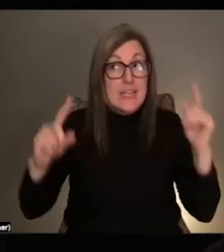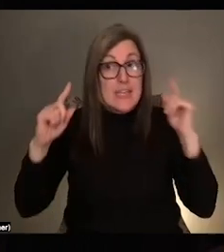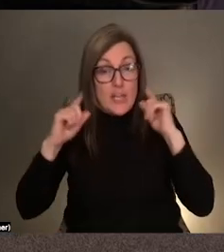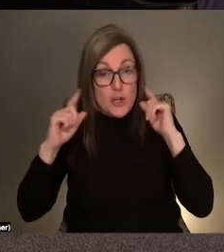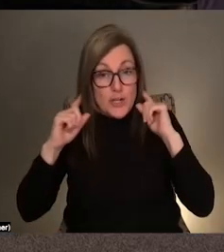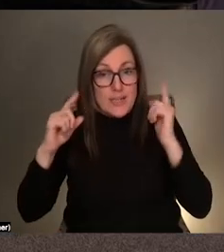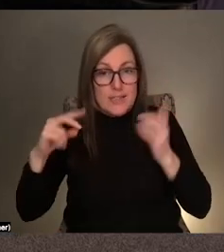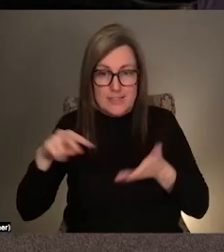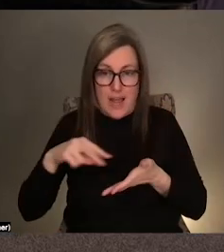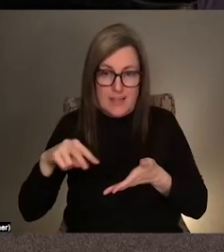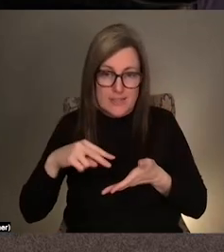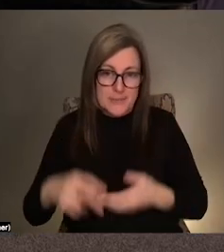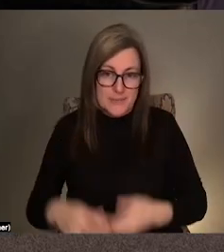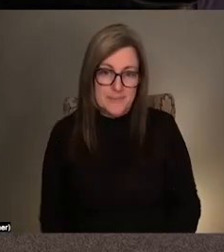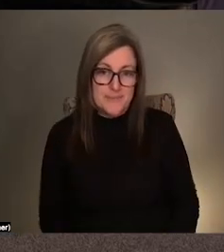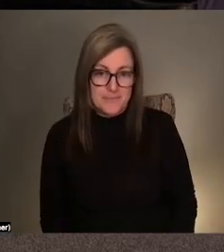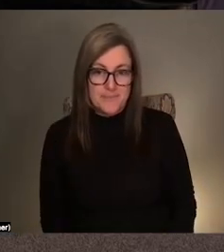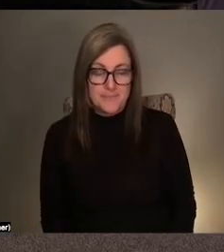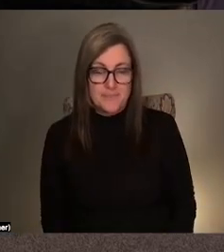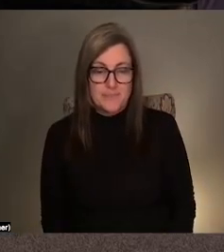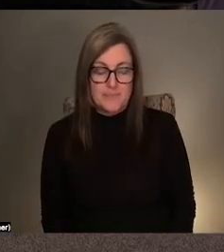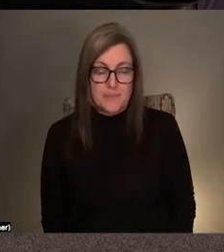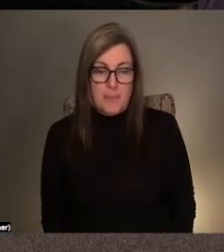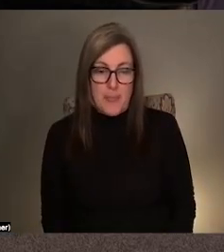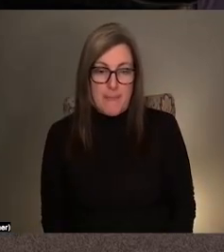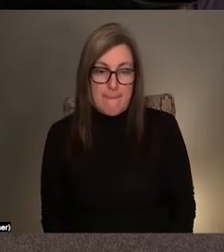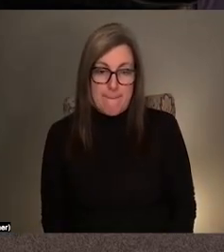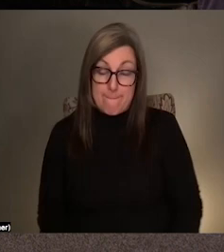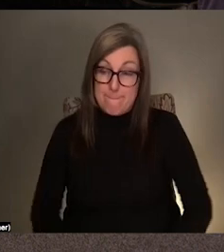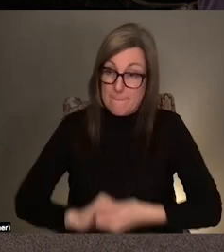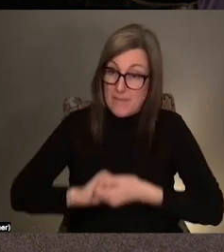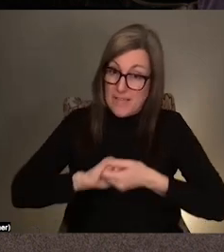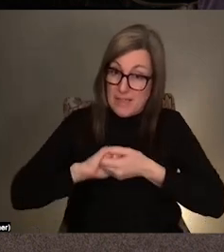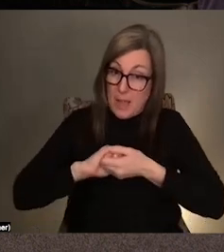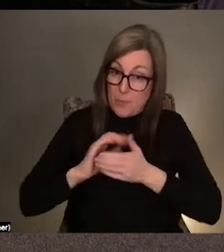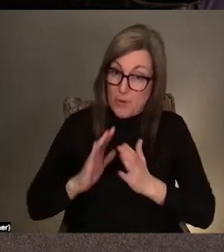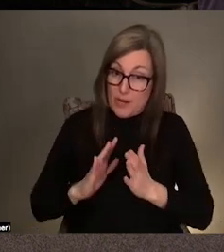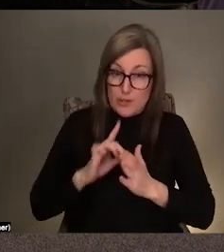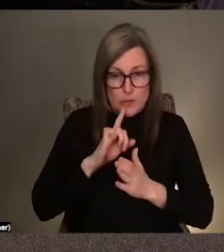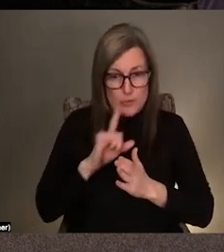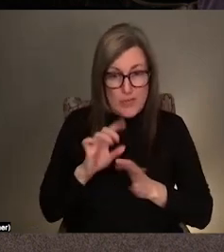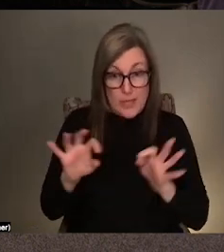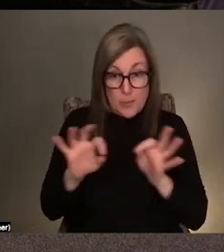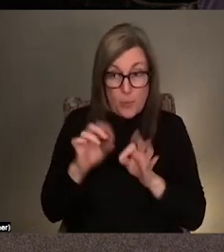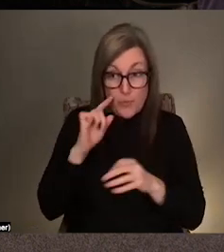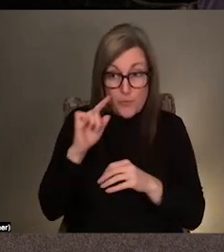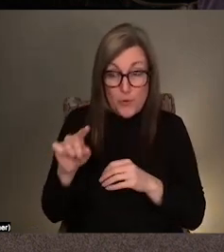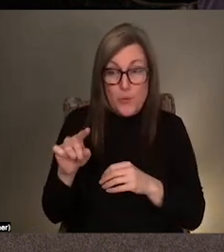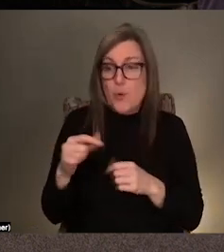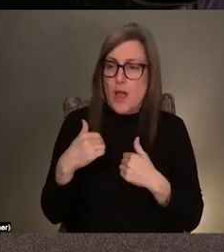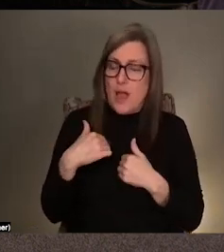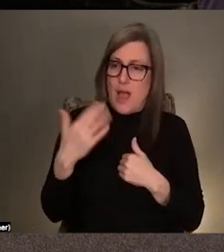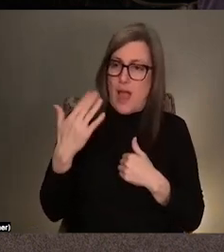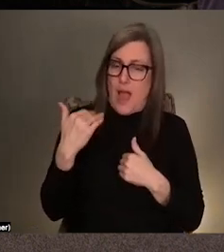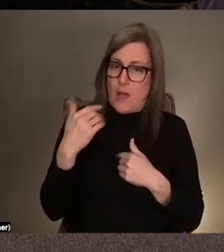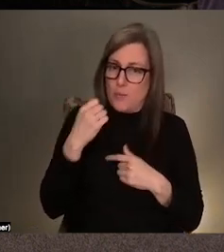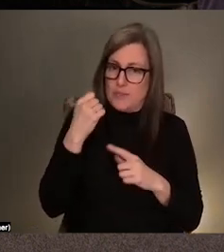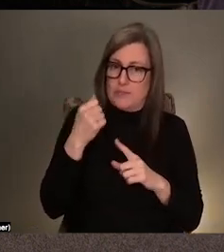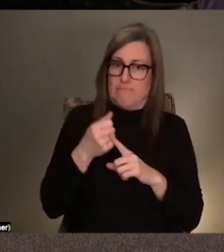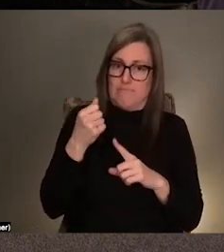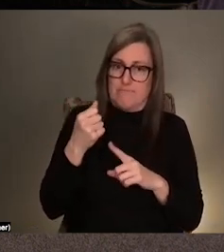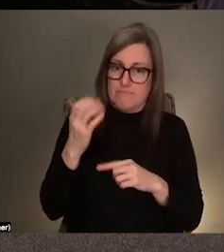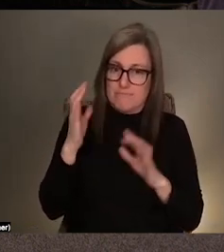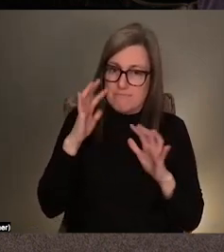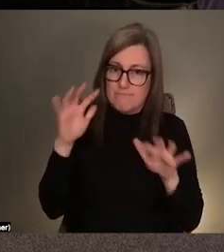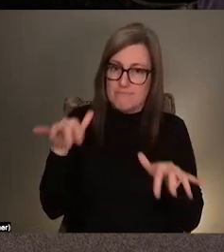dance, basically. And collaborators are very important to you. And what I was really struck by when we were working on the show and installing is